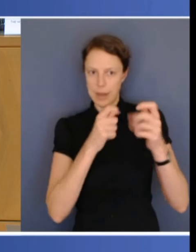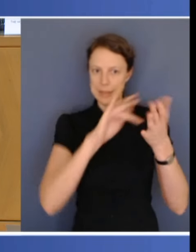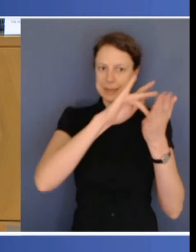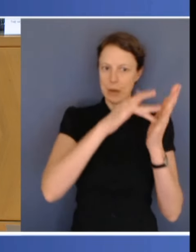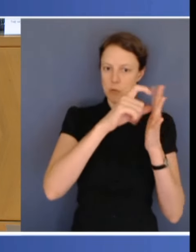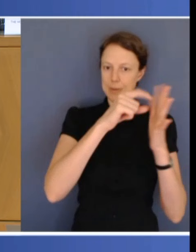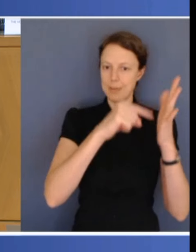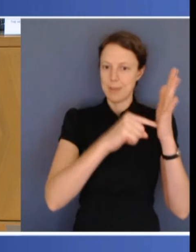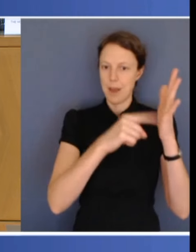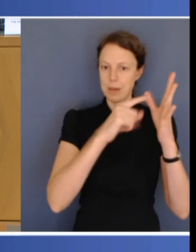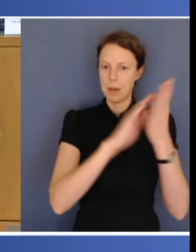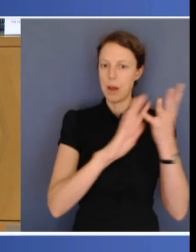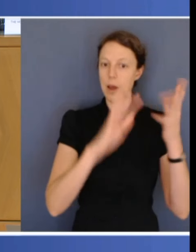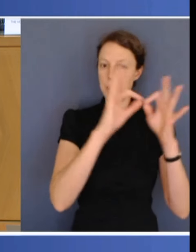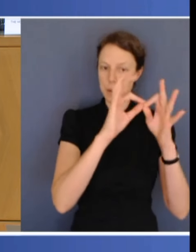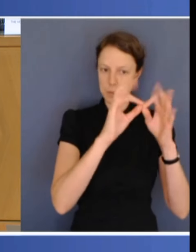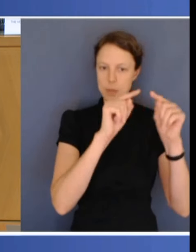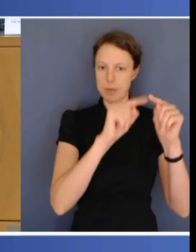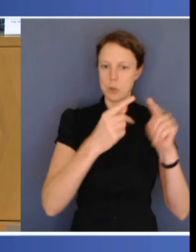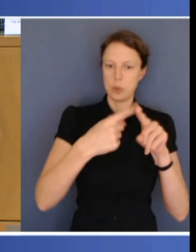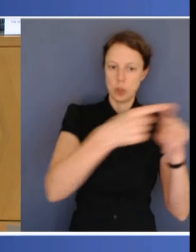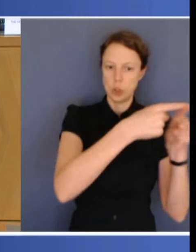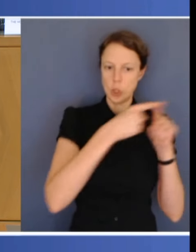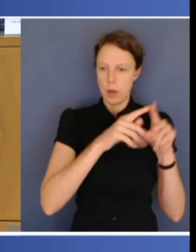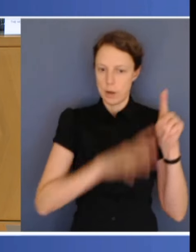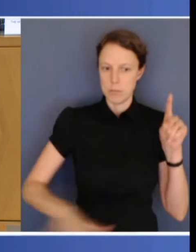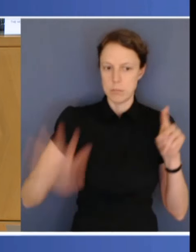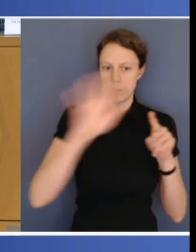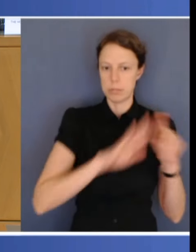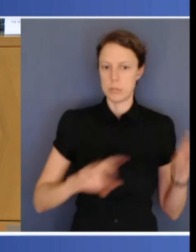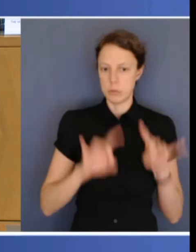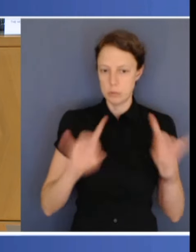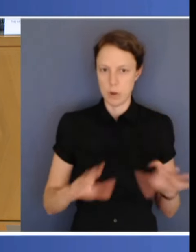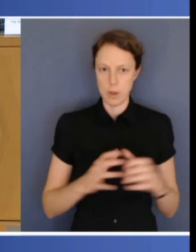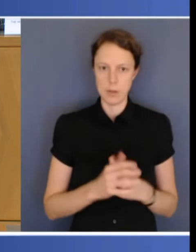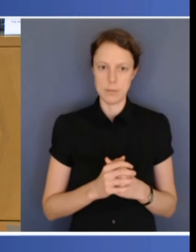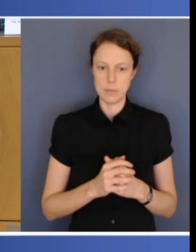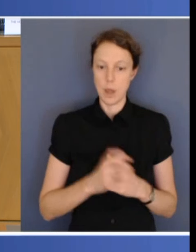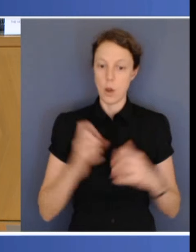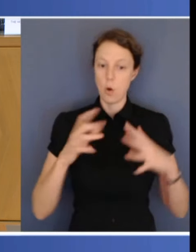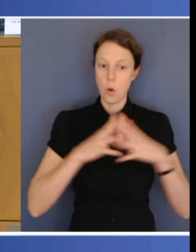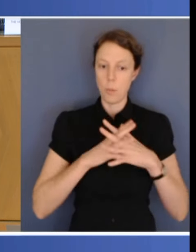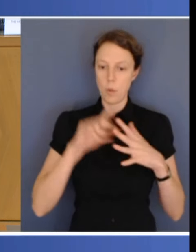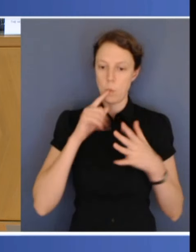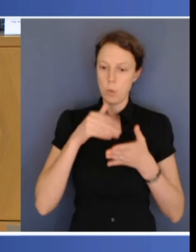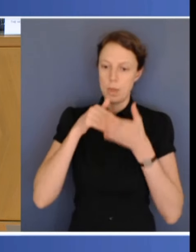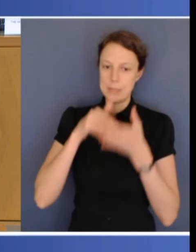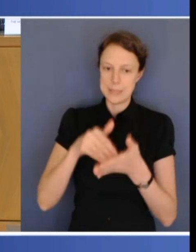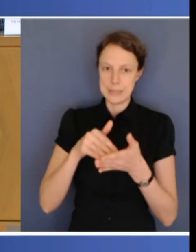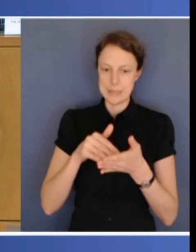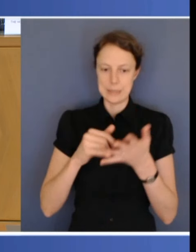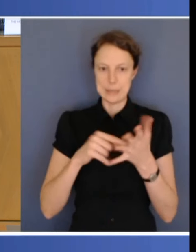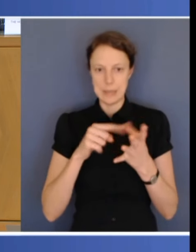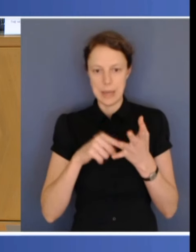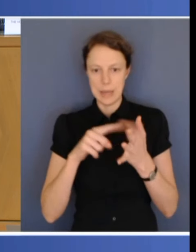sharing across the country, and the Commonwealth will assist states and territories with funding the reforms which will provide